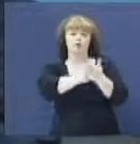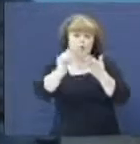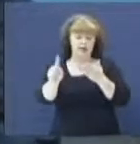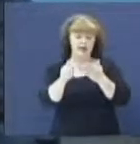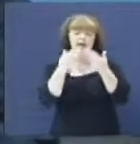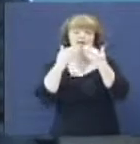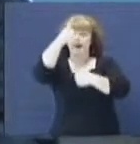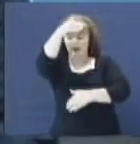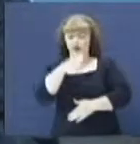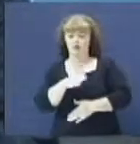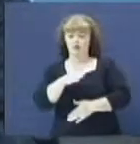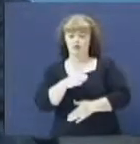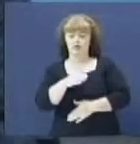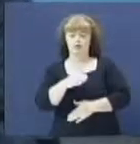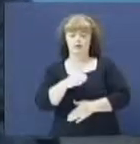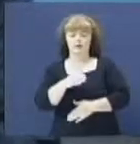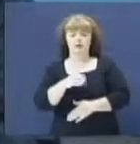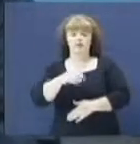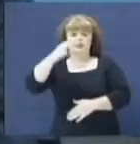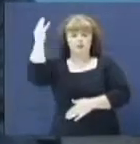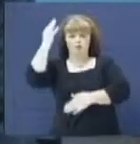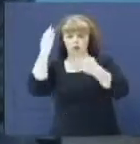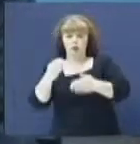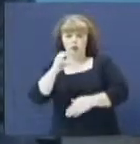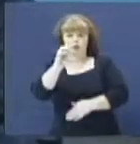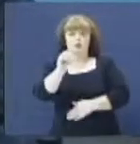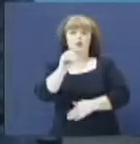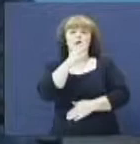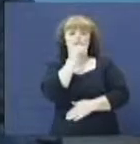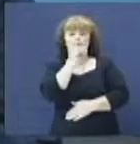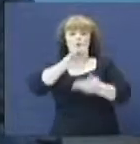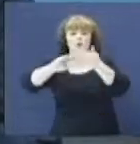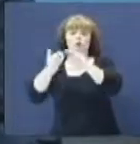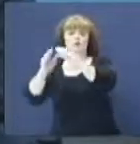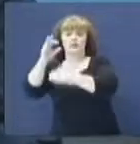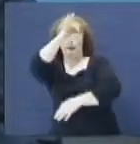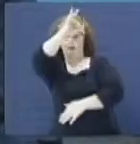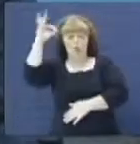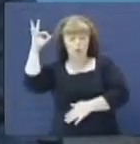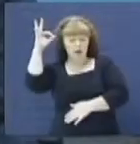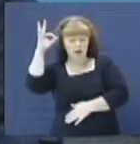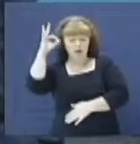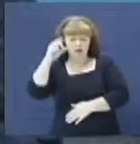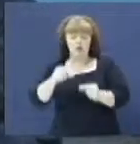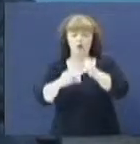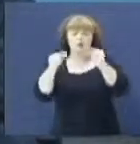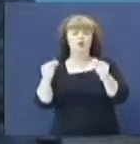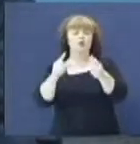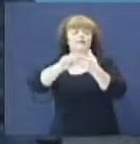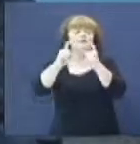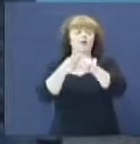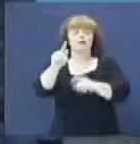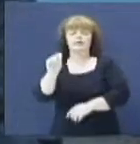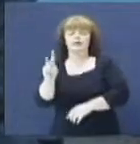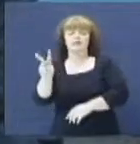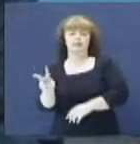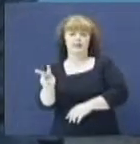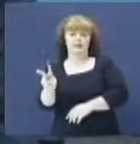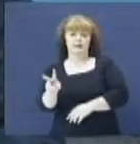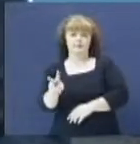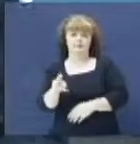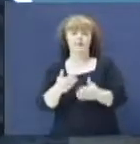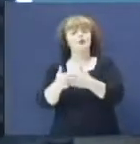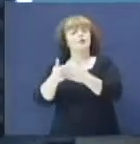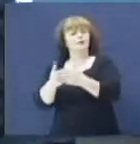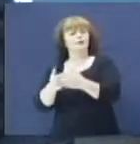He's a pastor of Volusia County Baptist Church in Orange City, Florida, great friend of Taze Valley, great friend of West Virginia, former West